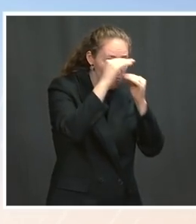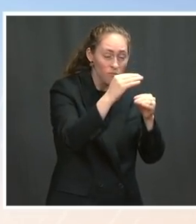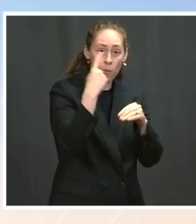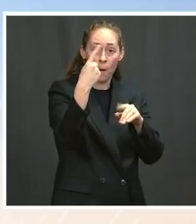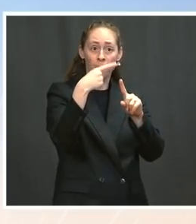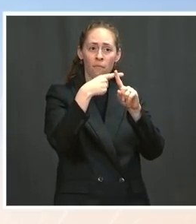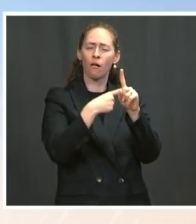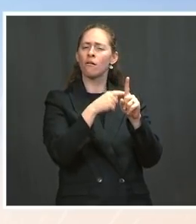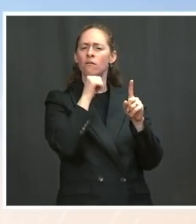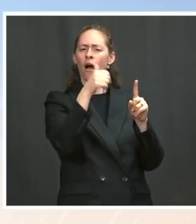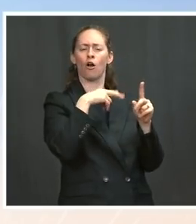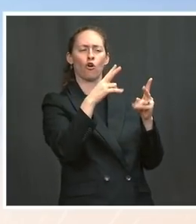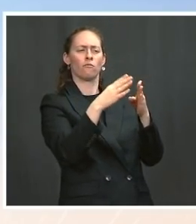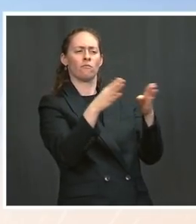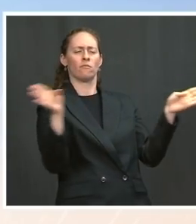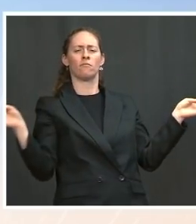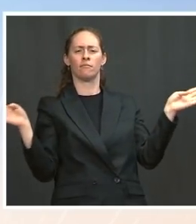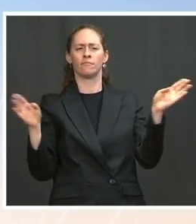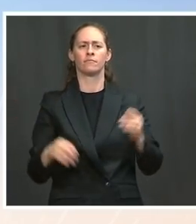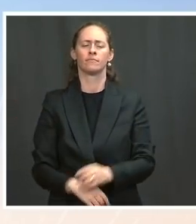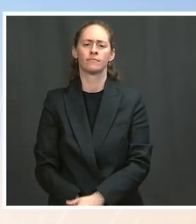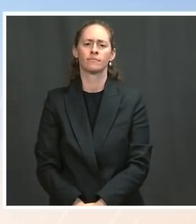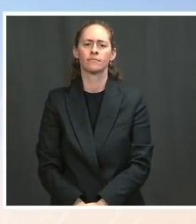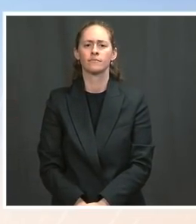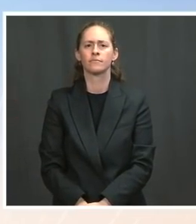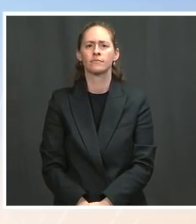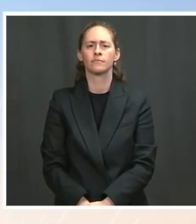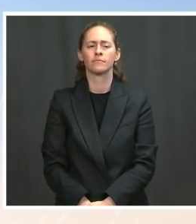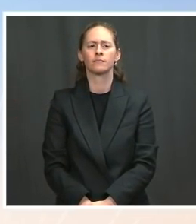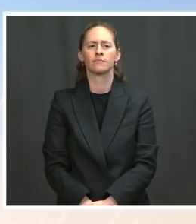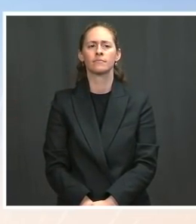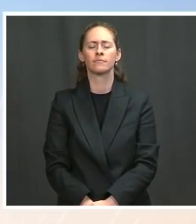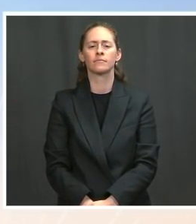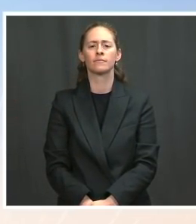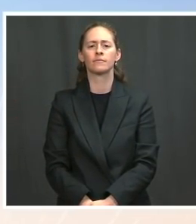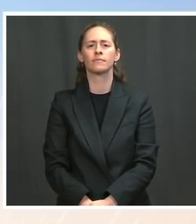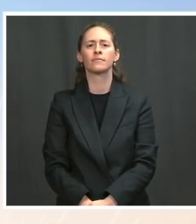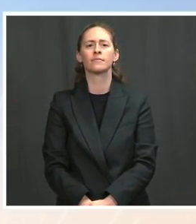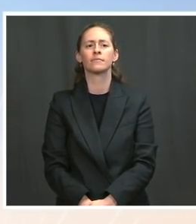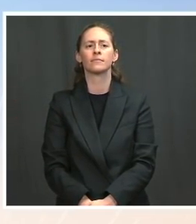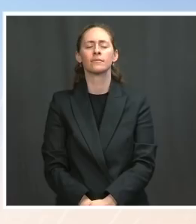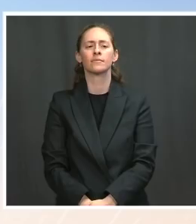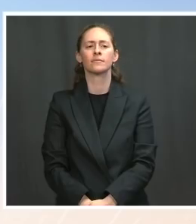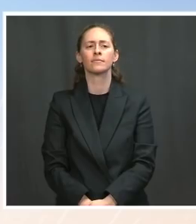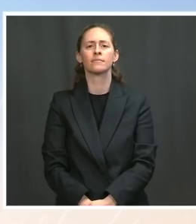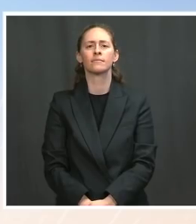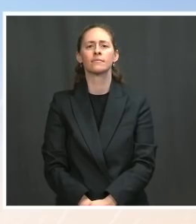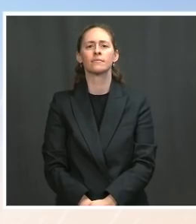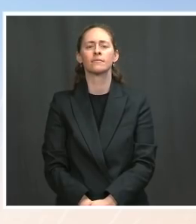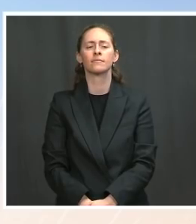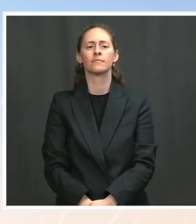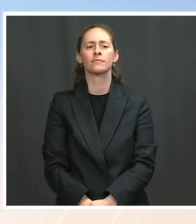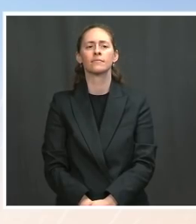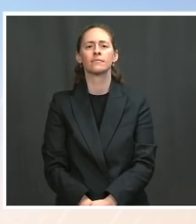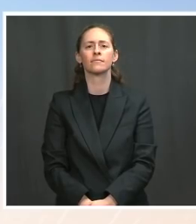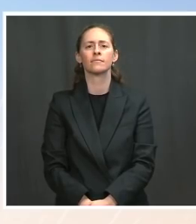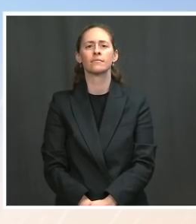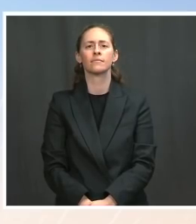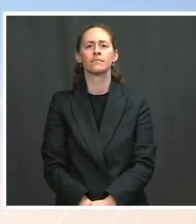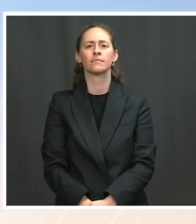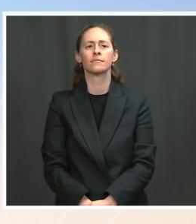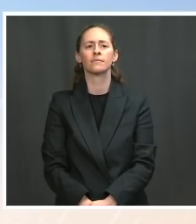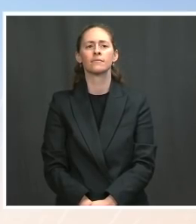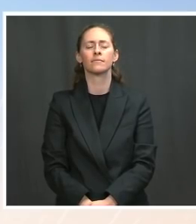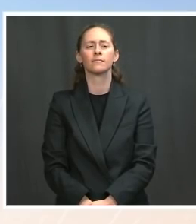besides, remember, I said the actually what happened is stronger, I think, than the headline